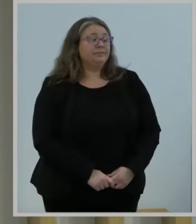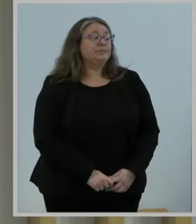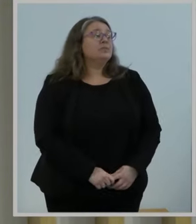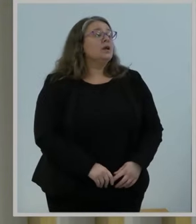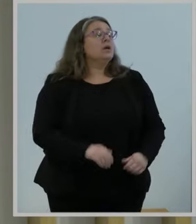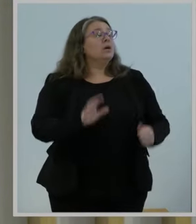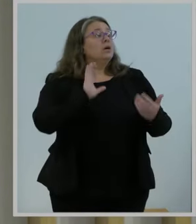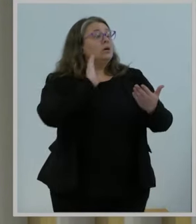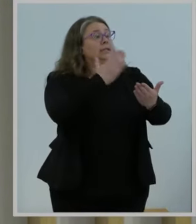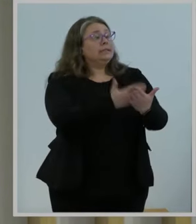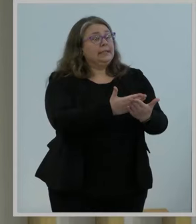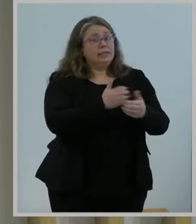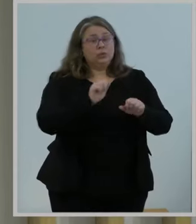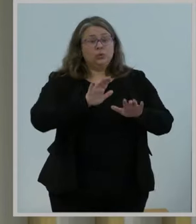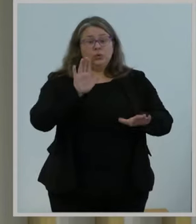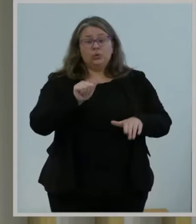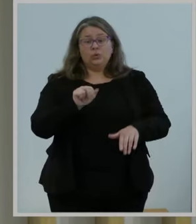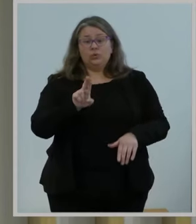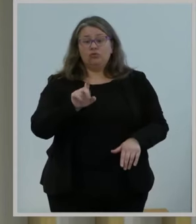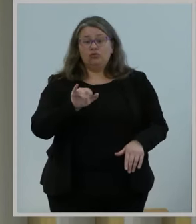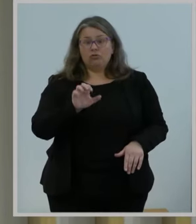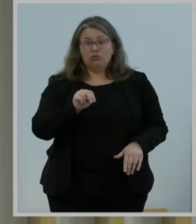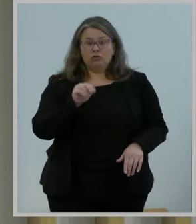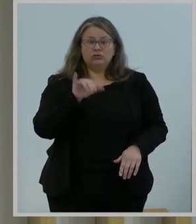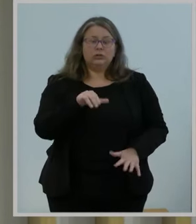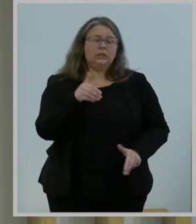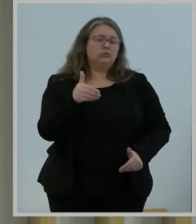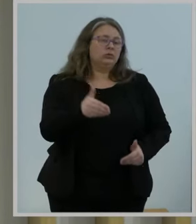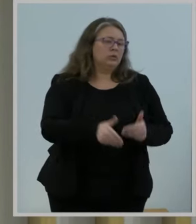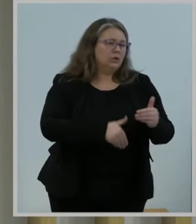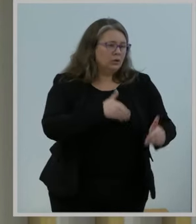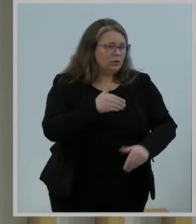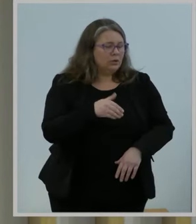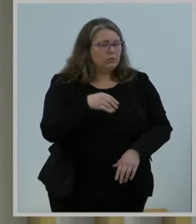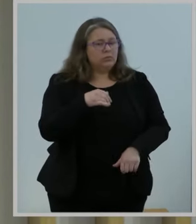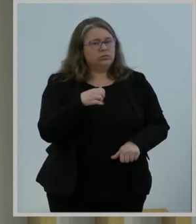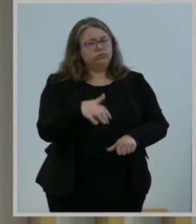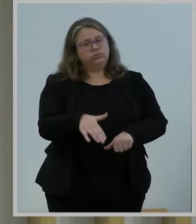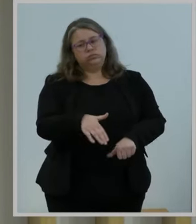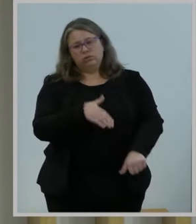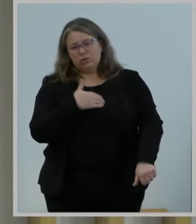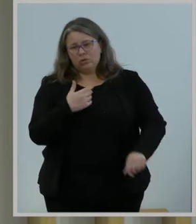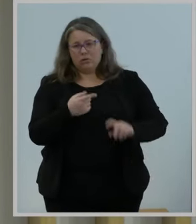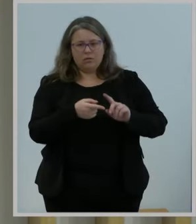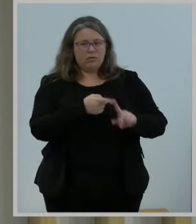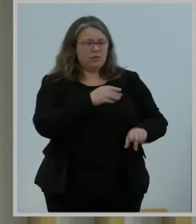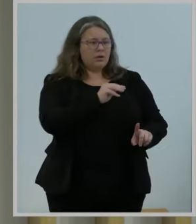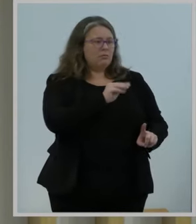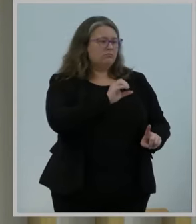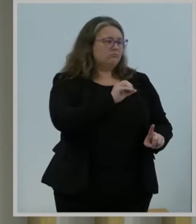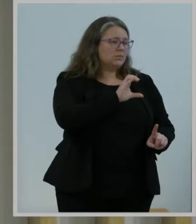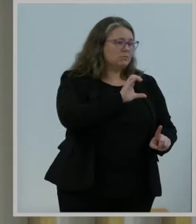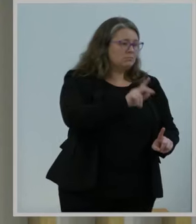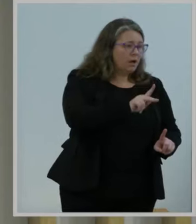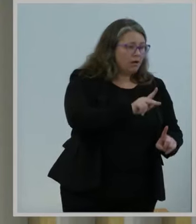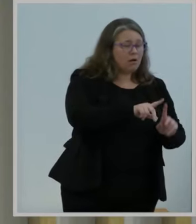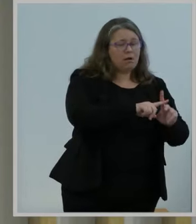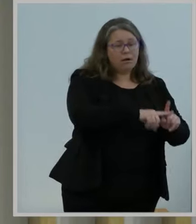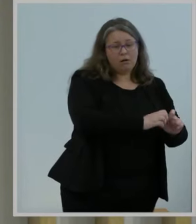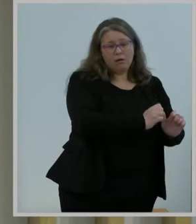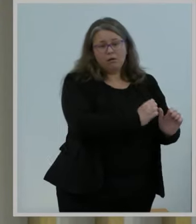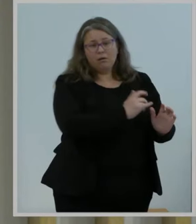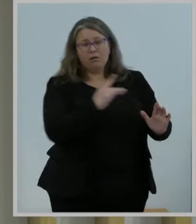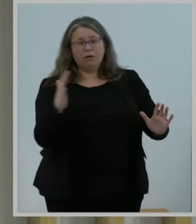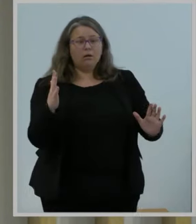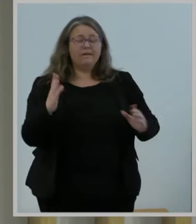of work, and Craig was one of those people who was always involved. From the mock auction to the final posting of results, he was in that war